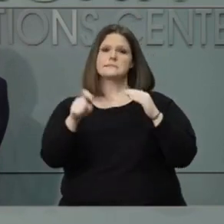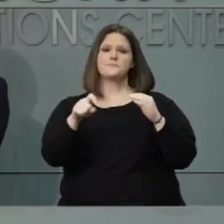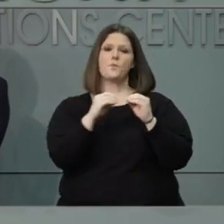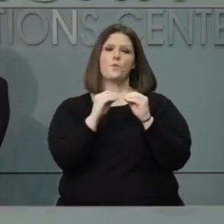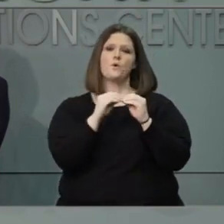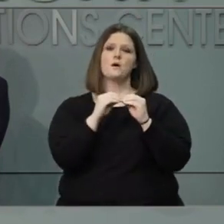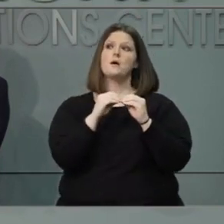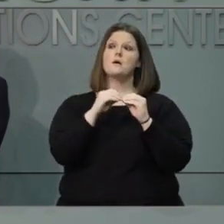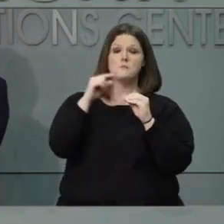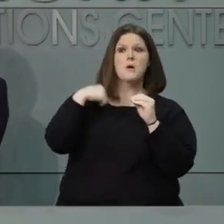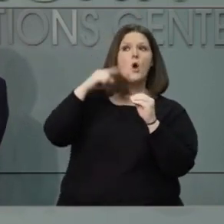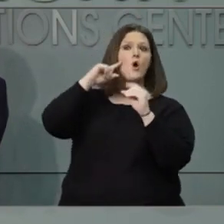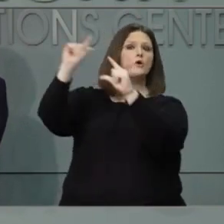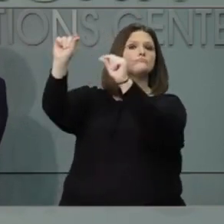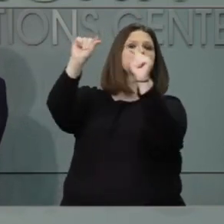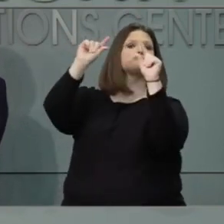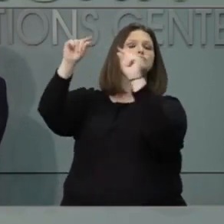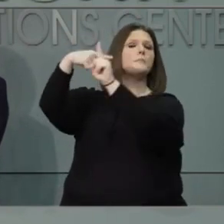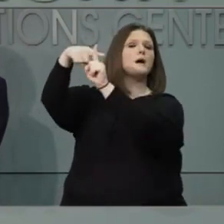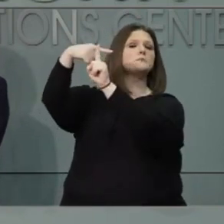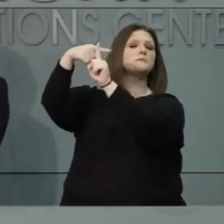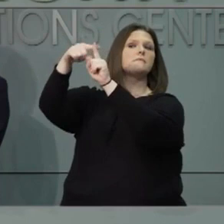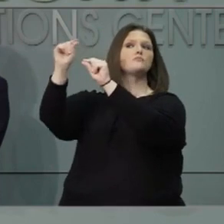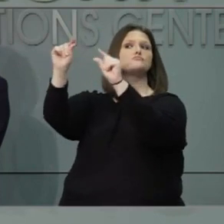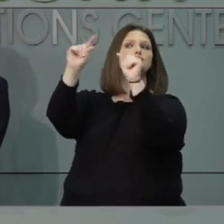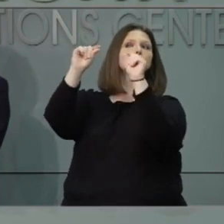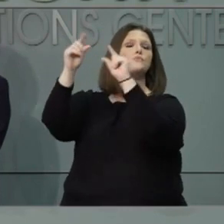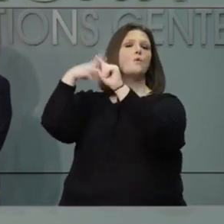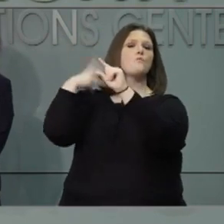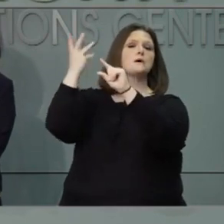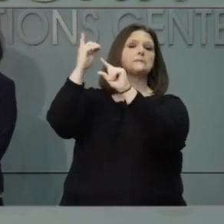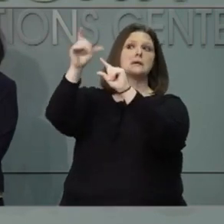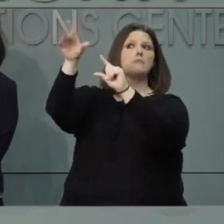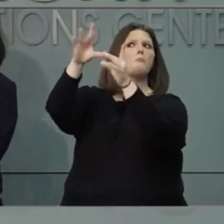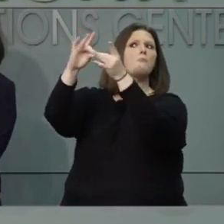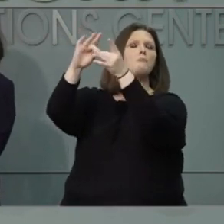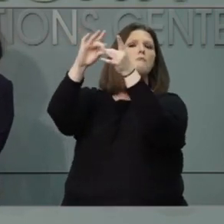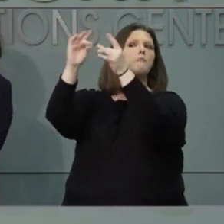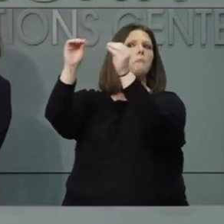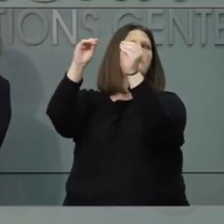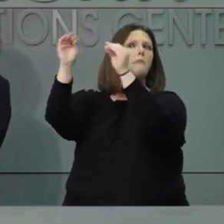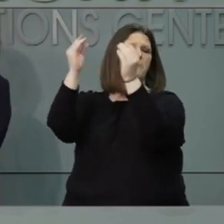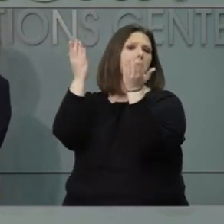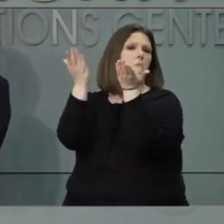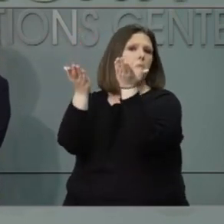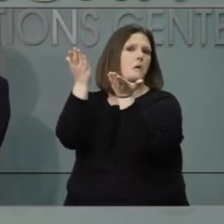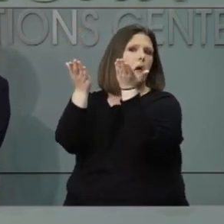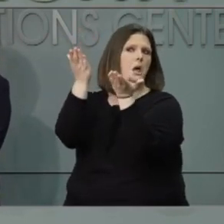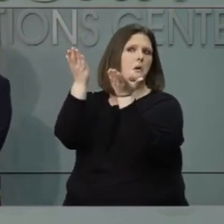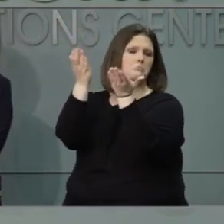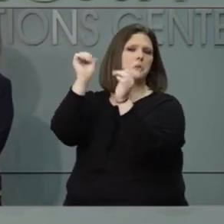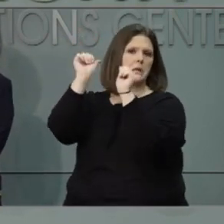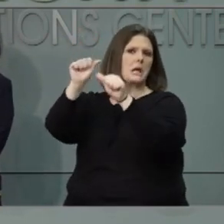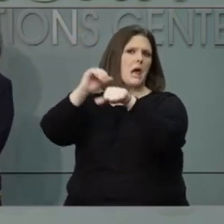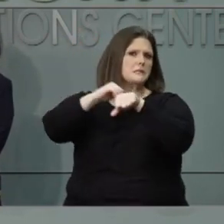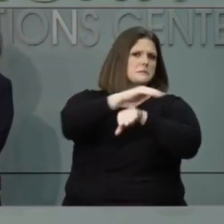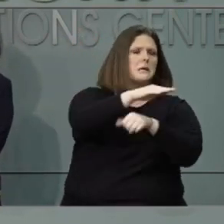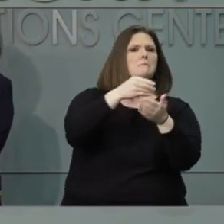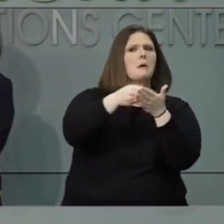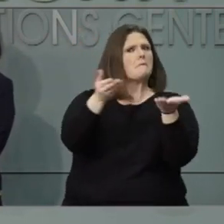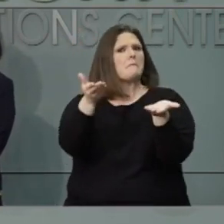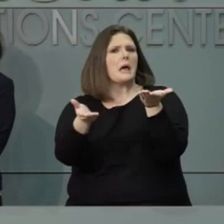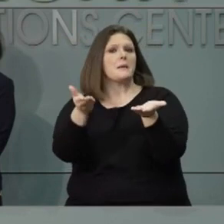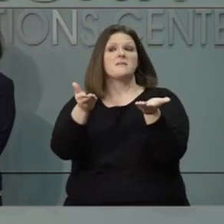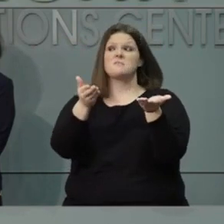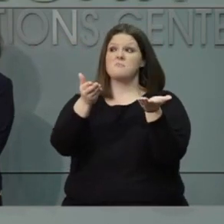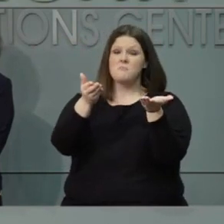positive talk from Washington about the potential of getting something done soon. But everything, including calling the